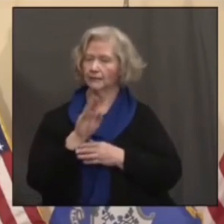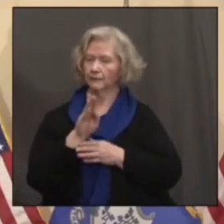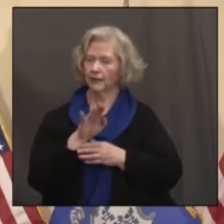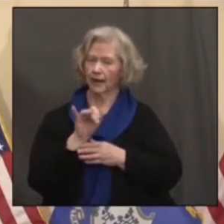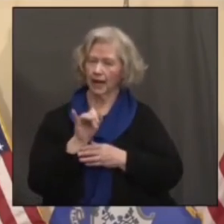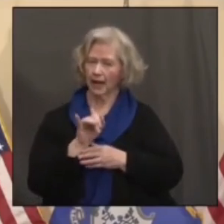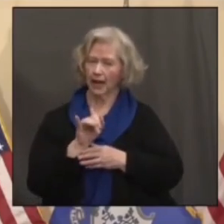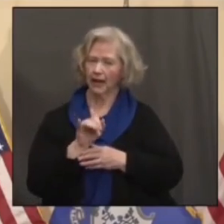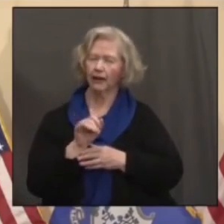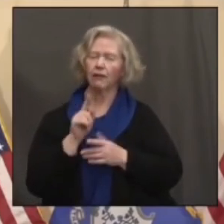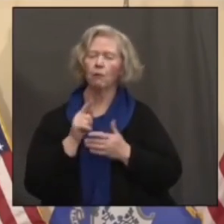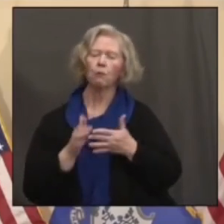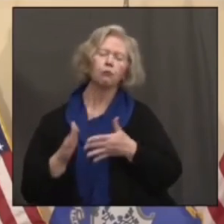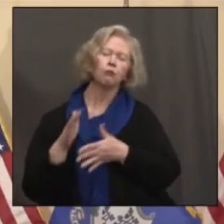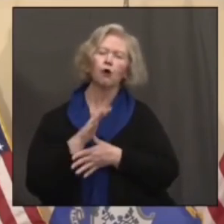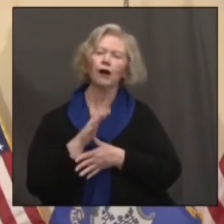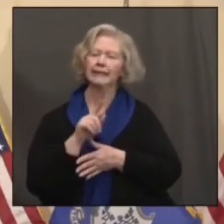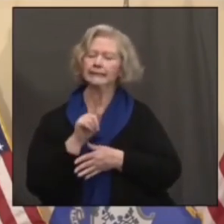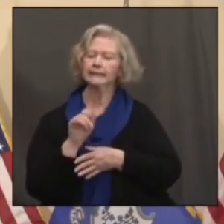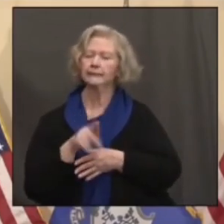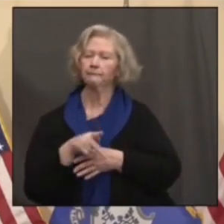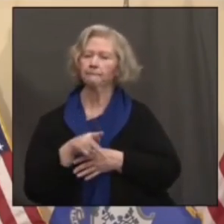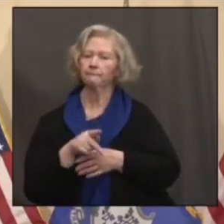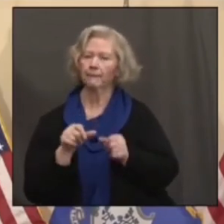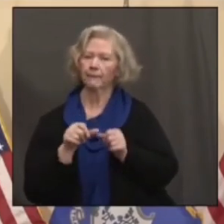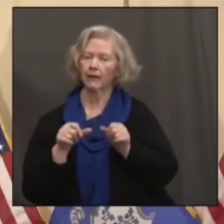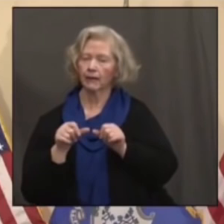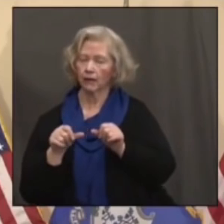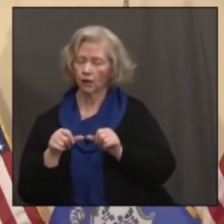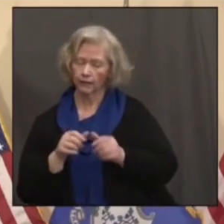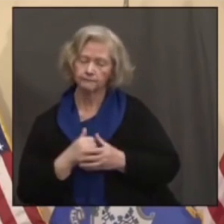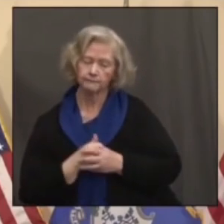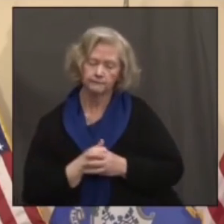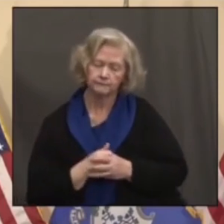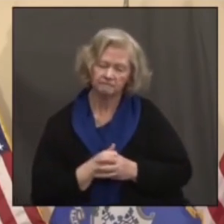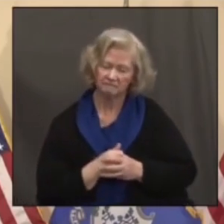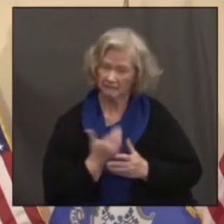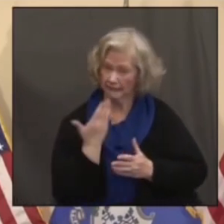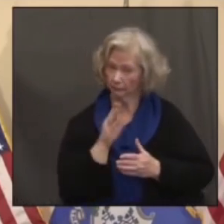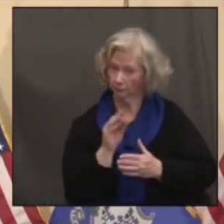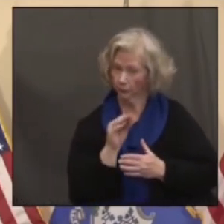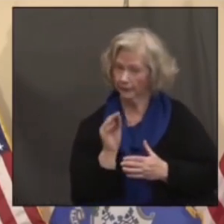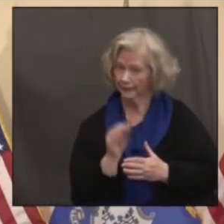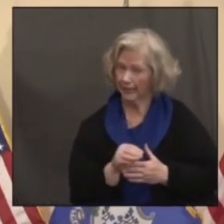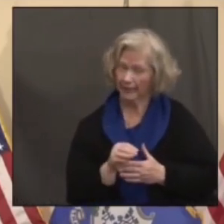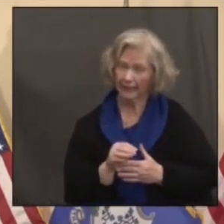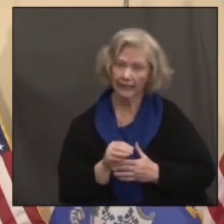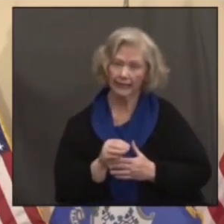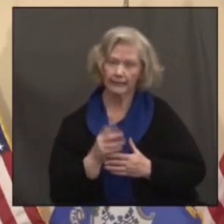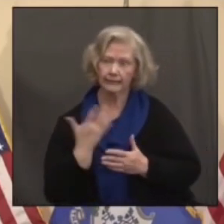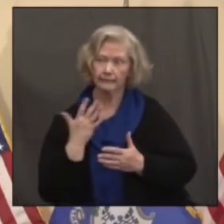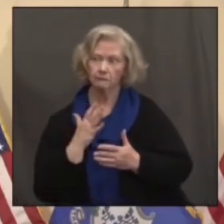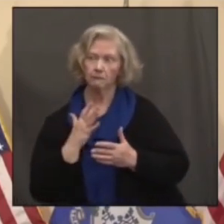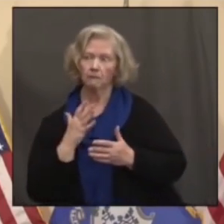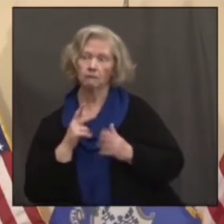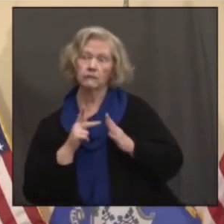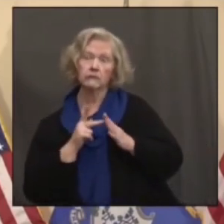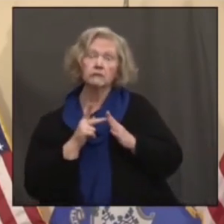codes, the priority zip codes. It still looks like, you know, in terms of percentage, it's twice as many